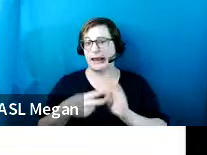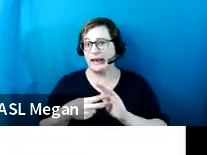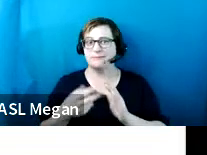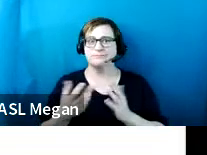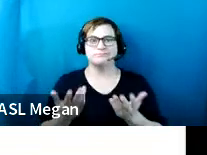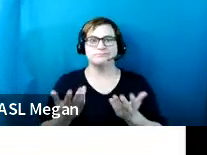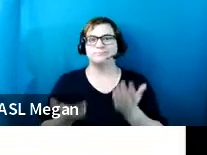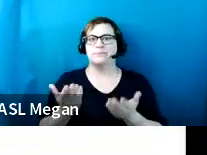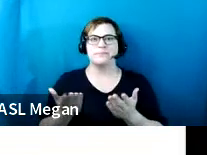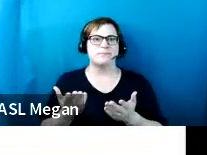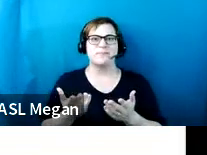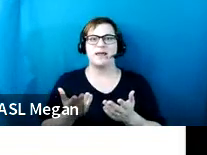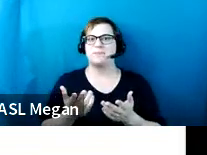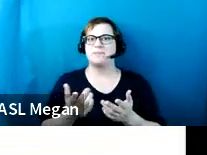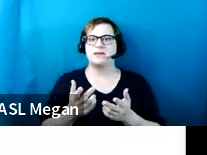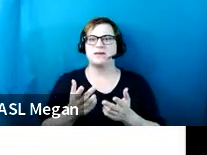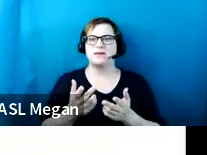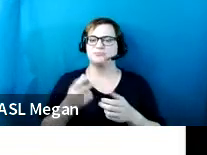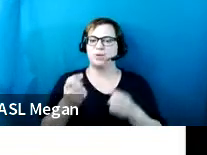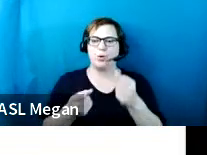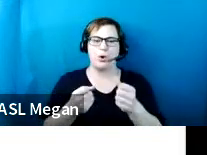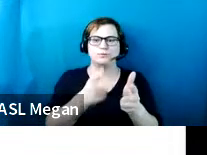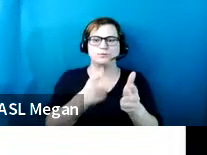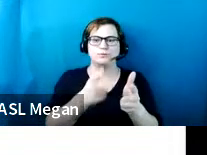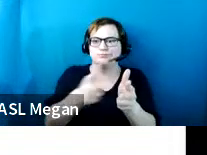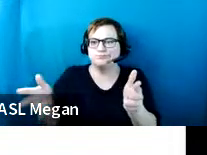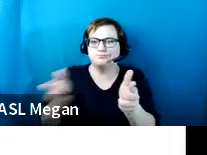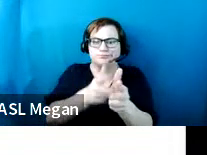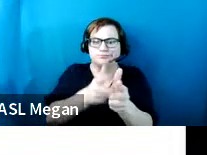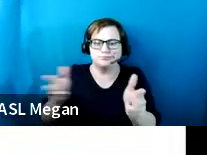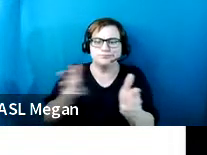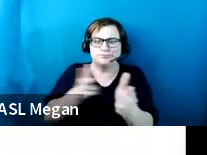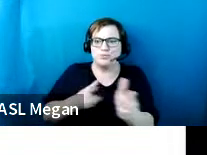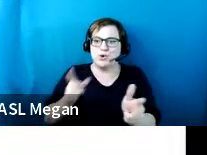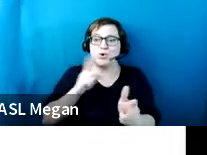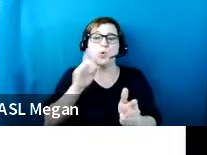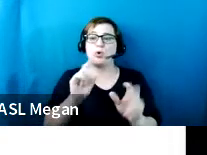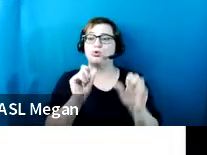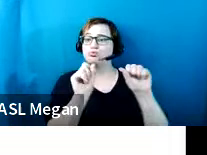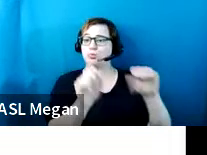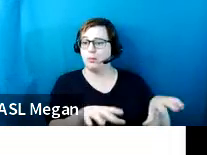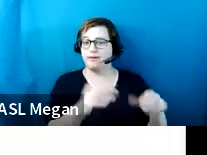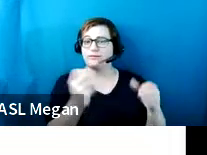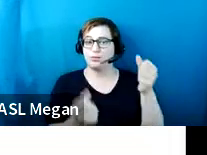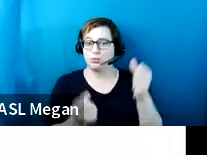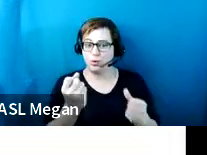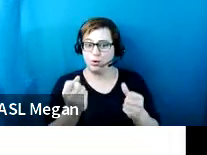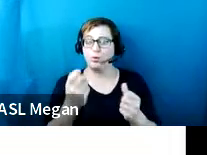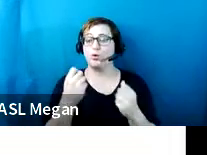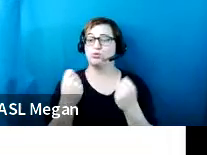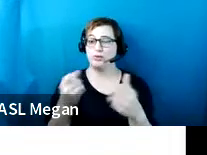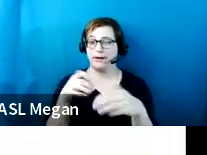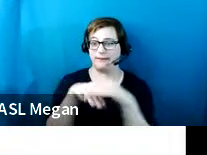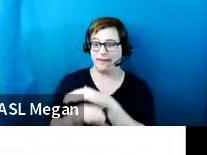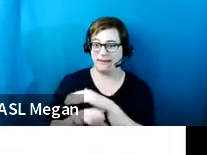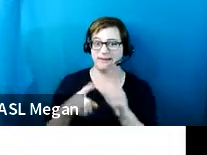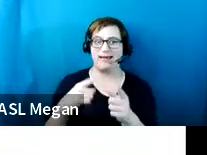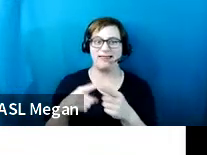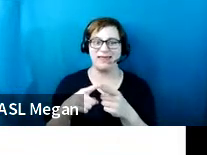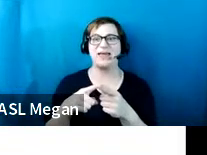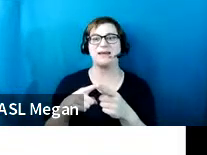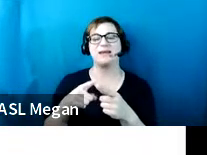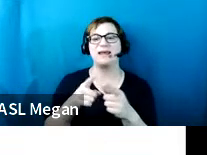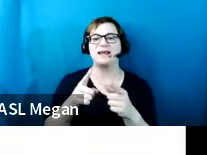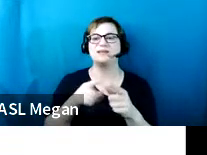like cars that are stacked or you drop off your car or drive your car in and it goes onto a